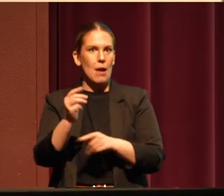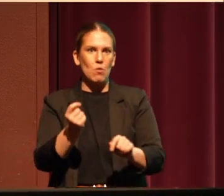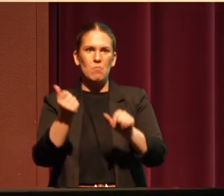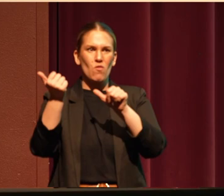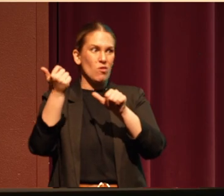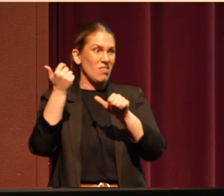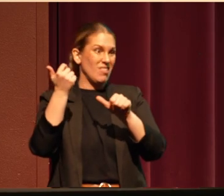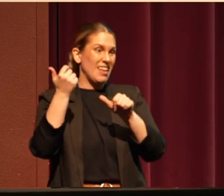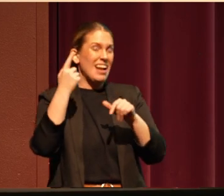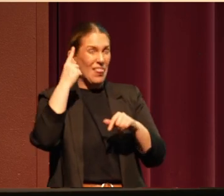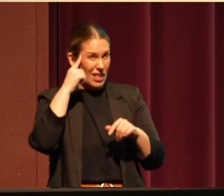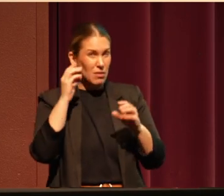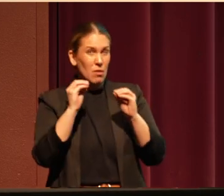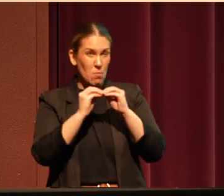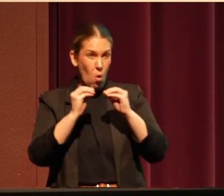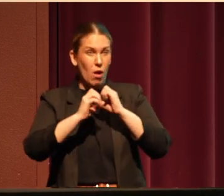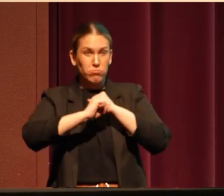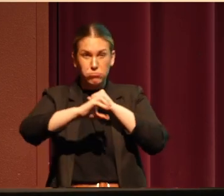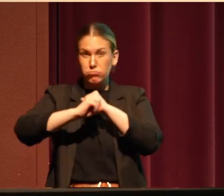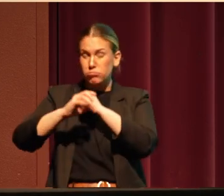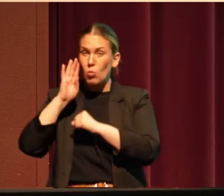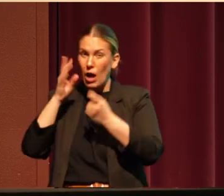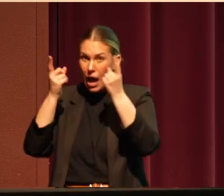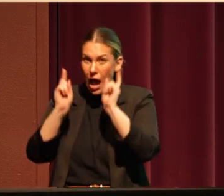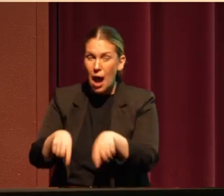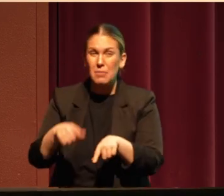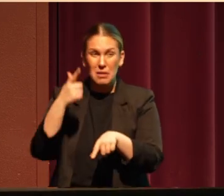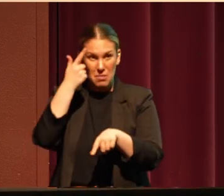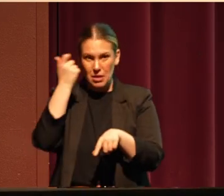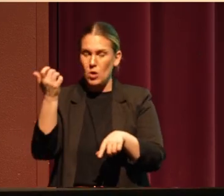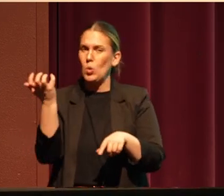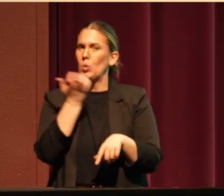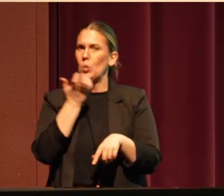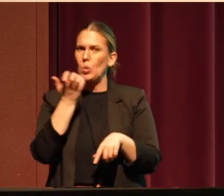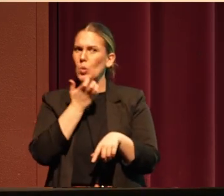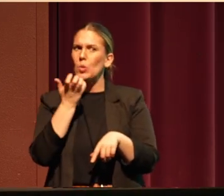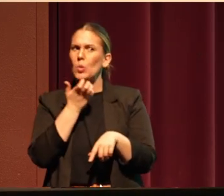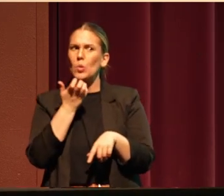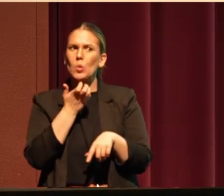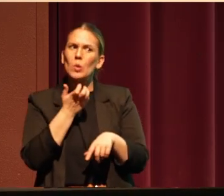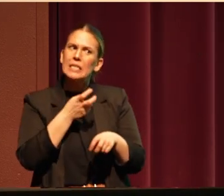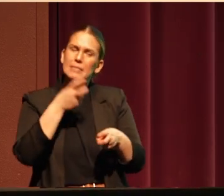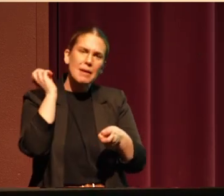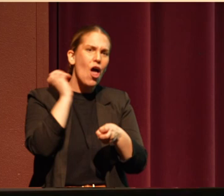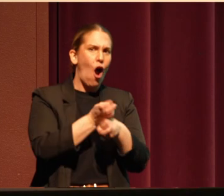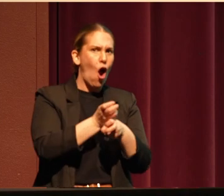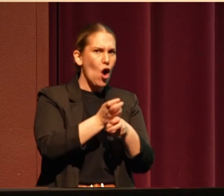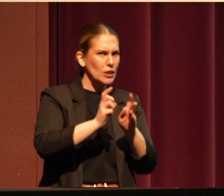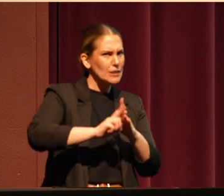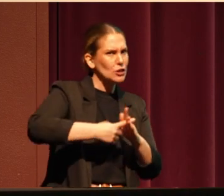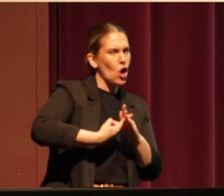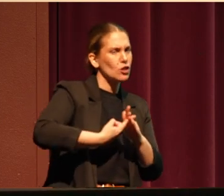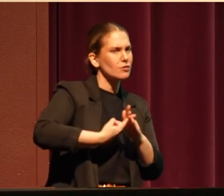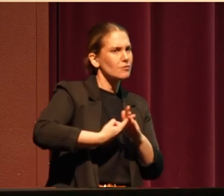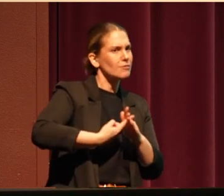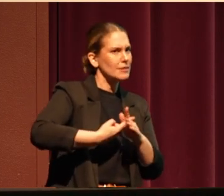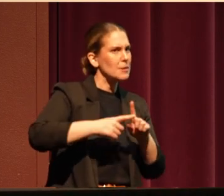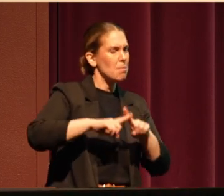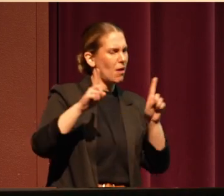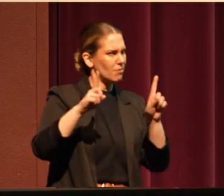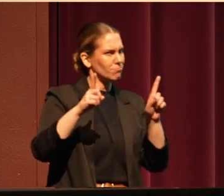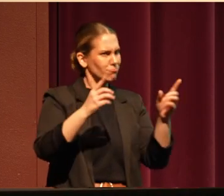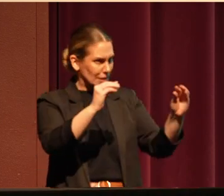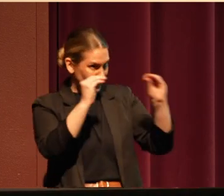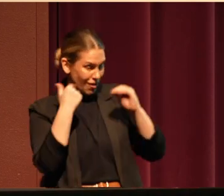what is happening there. And it's gotten off to a kind of rocky start. And I think what it's taught us is,